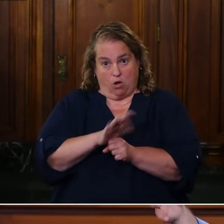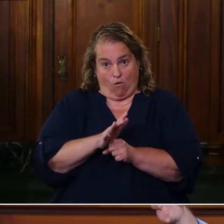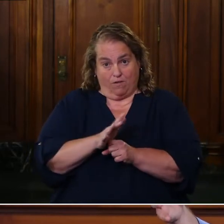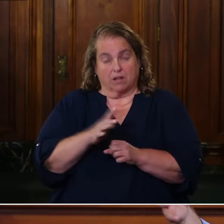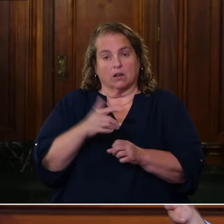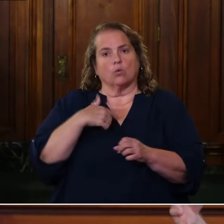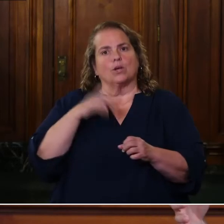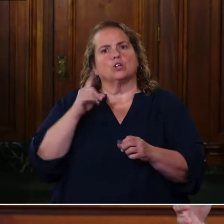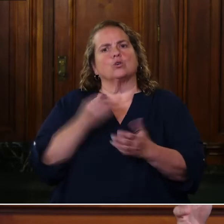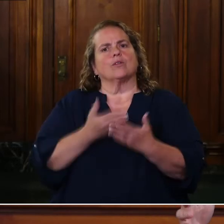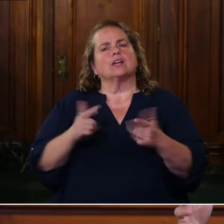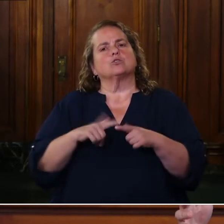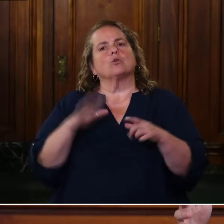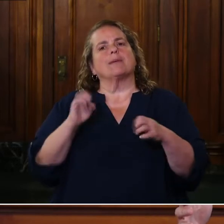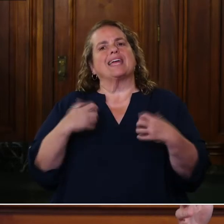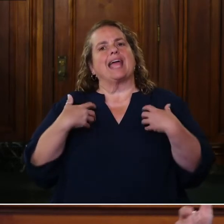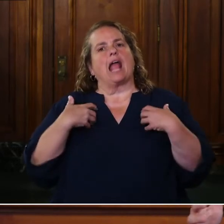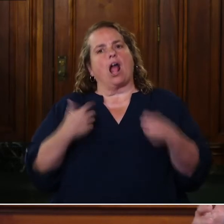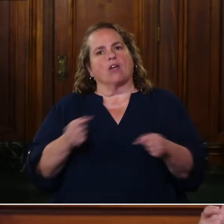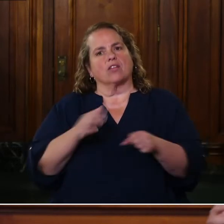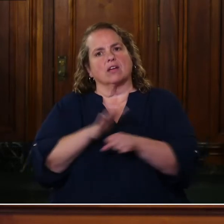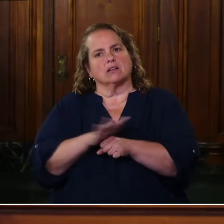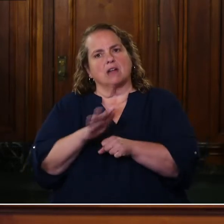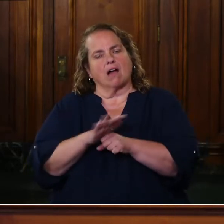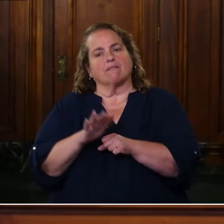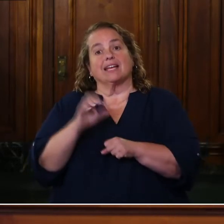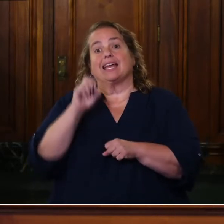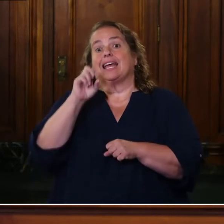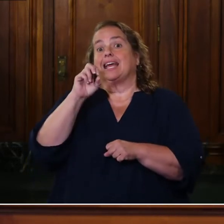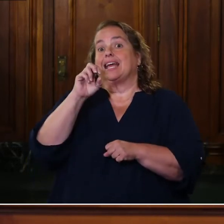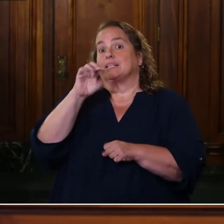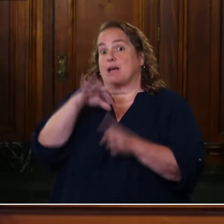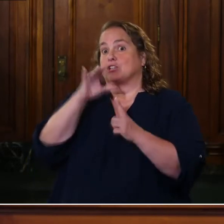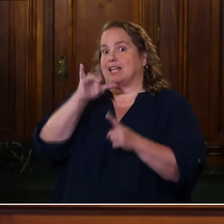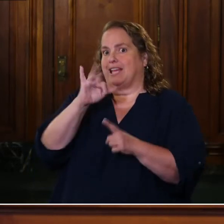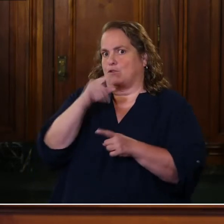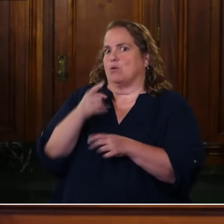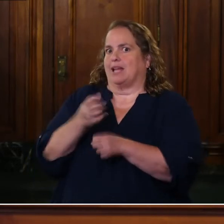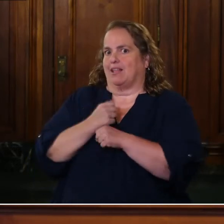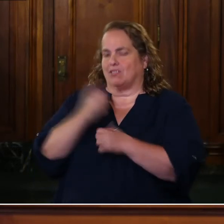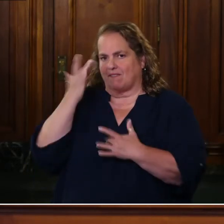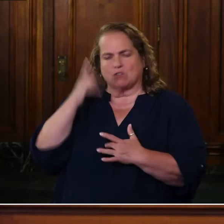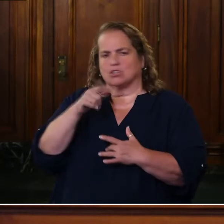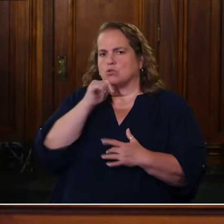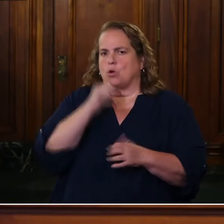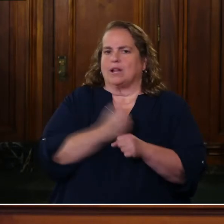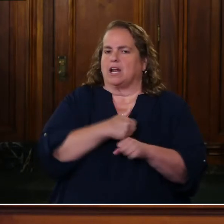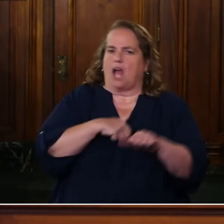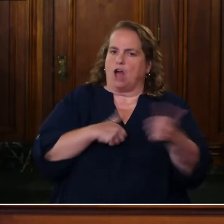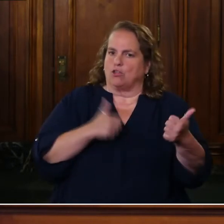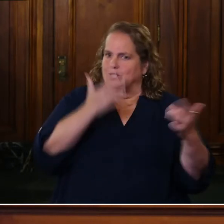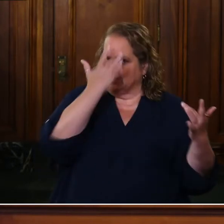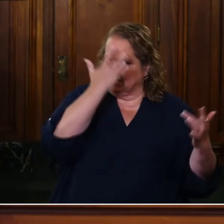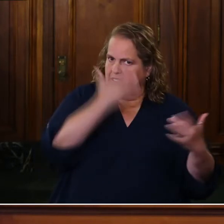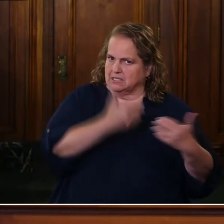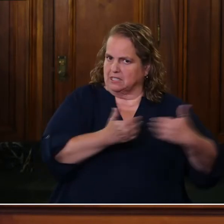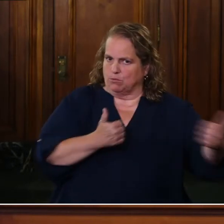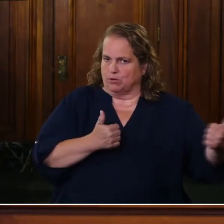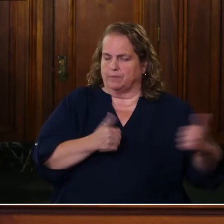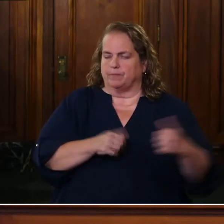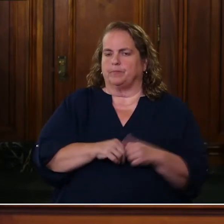healthy enough to deal with this virus if we potentially get it, and that we don't succumb to other issues. All right, folks, it is